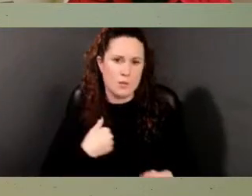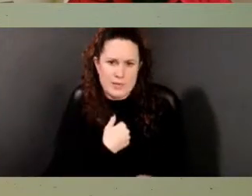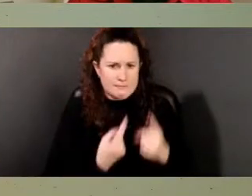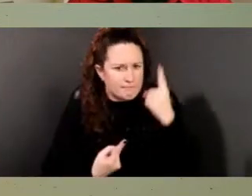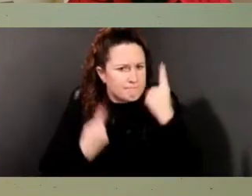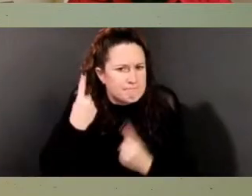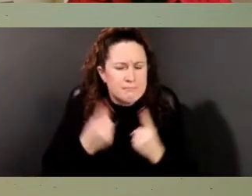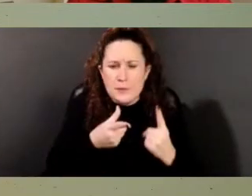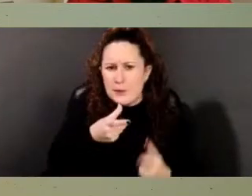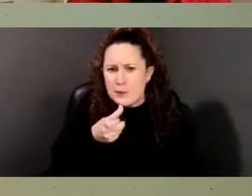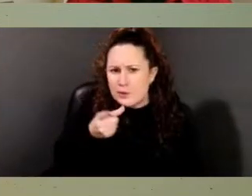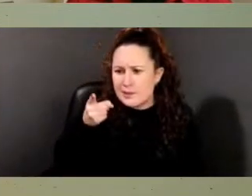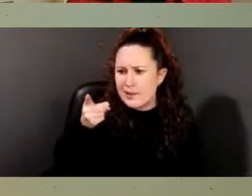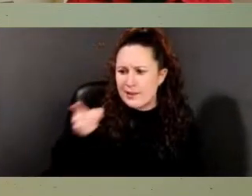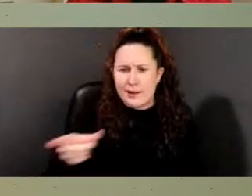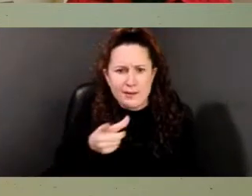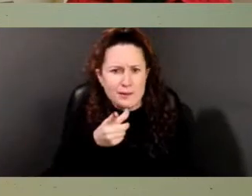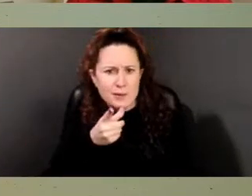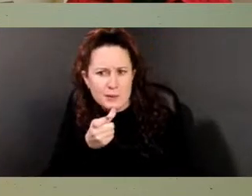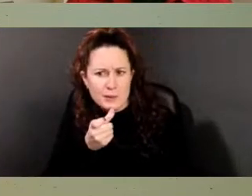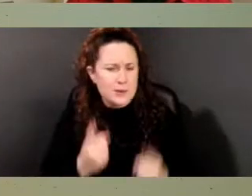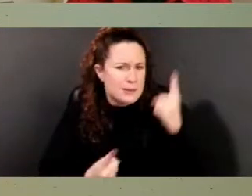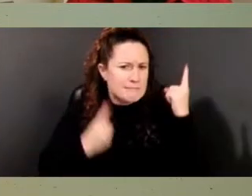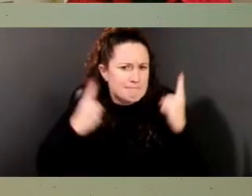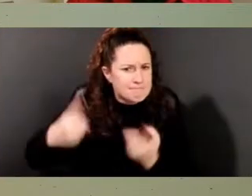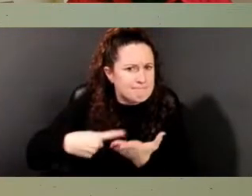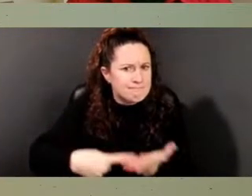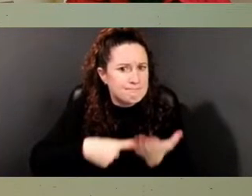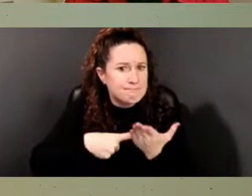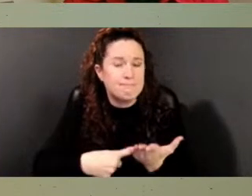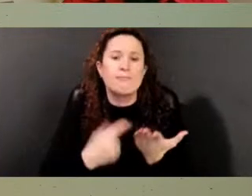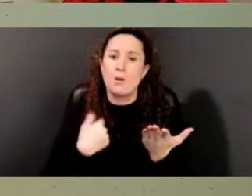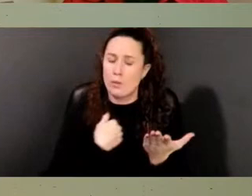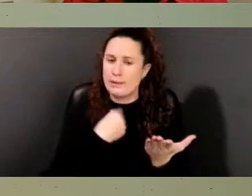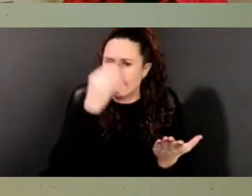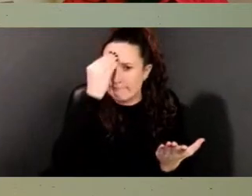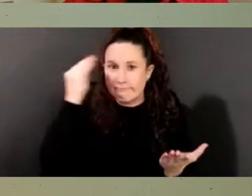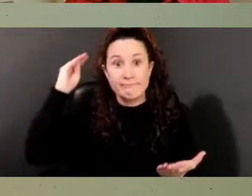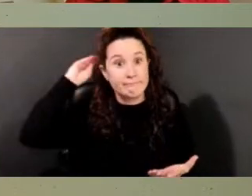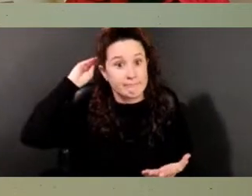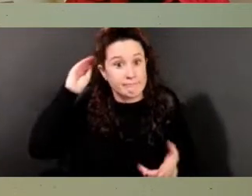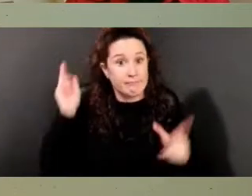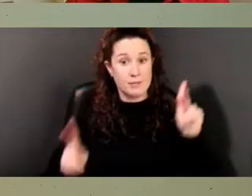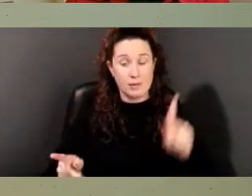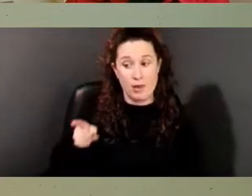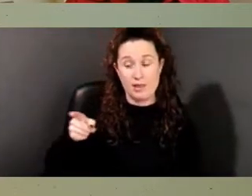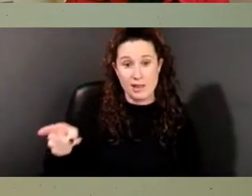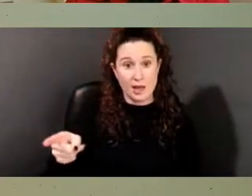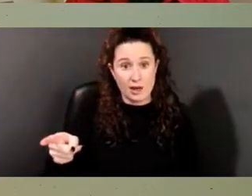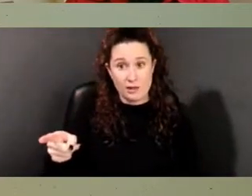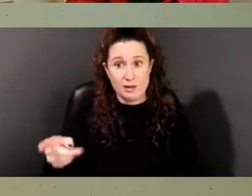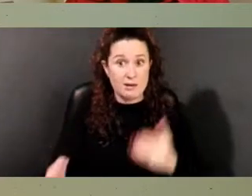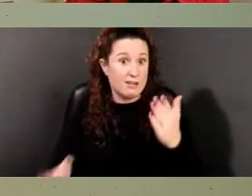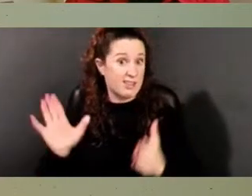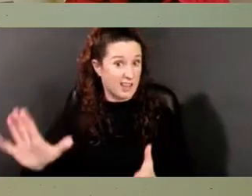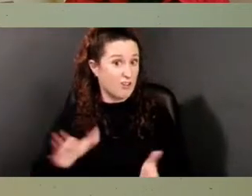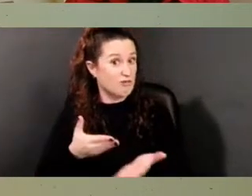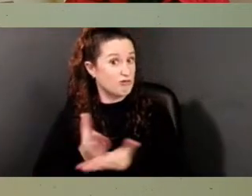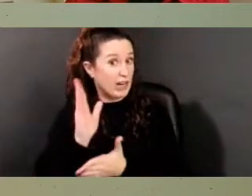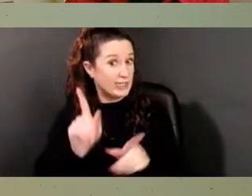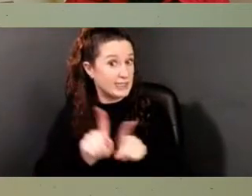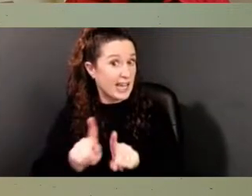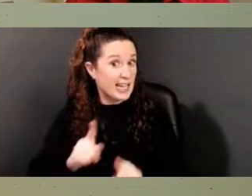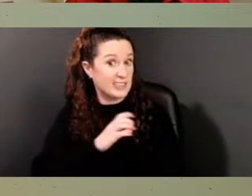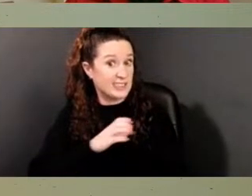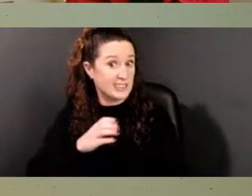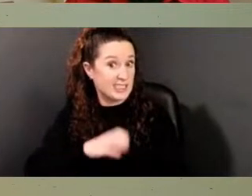buried there. Keeping in mind, the people buried there may have been denied the rights as citizens, and